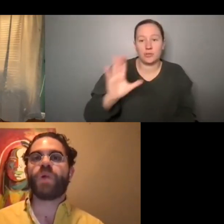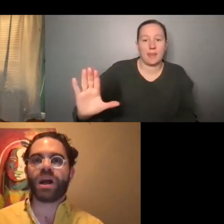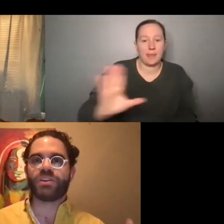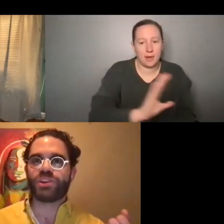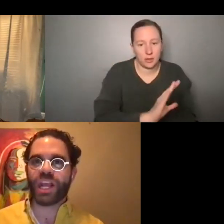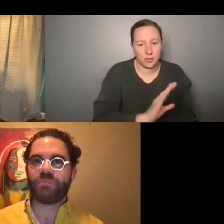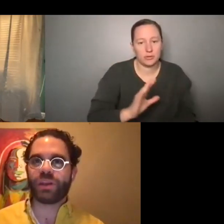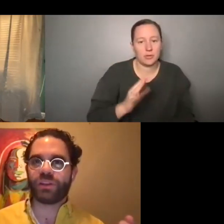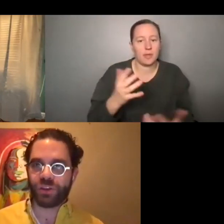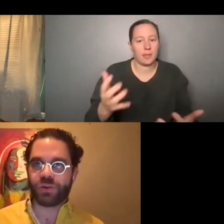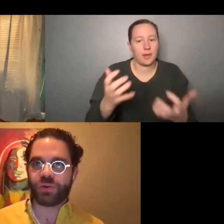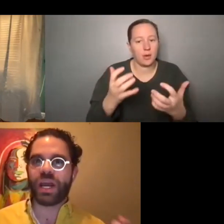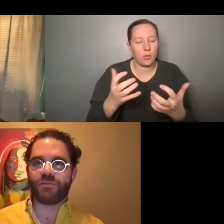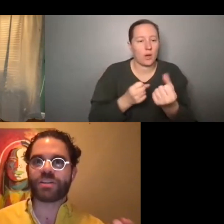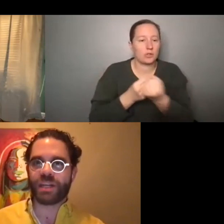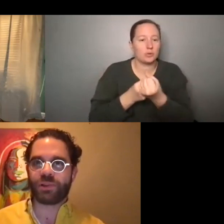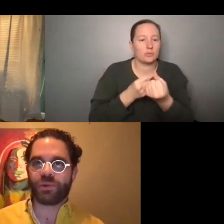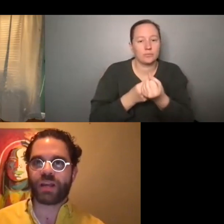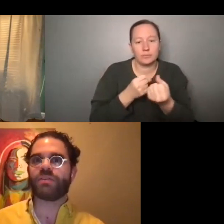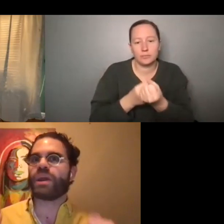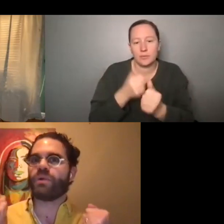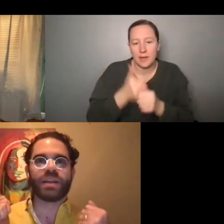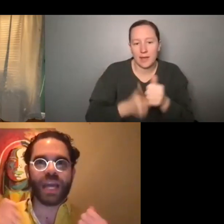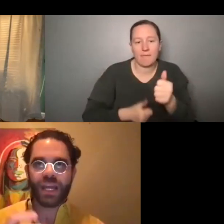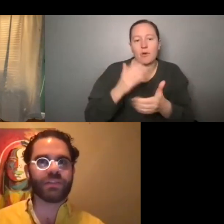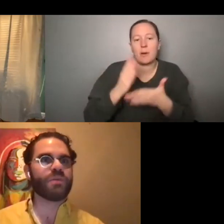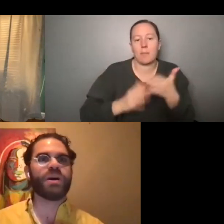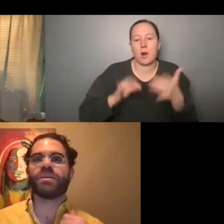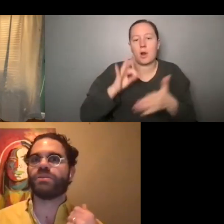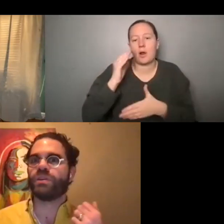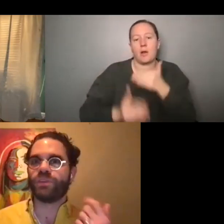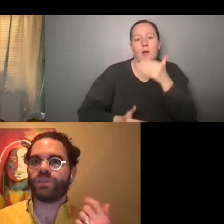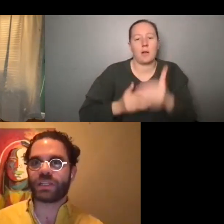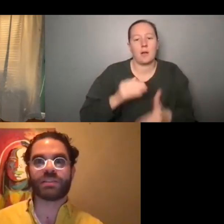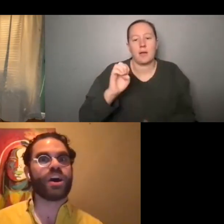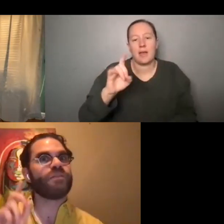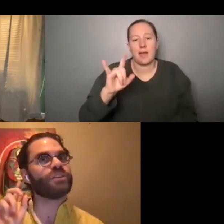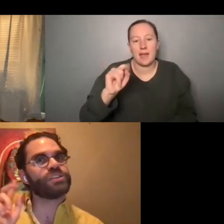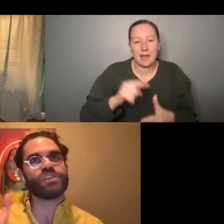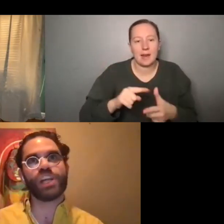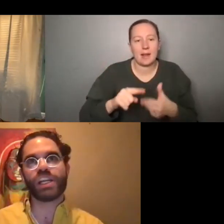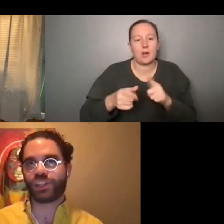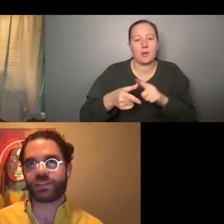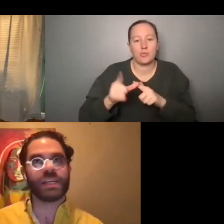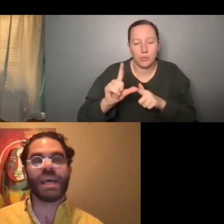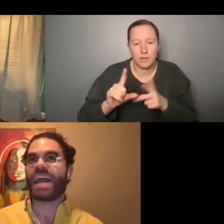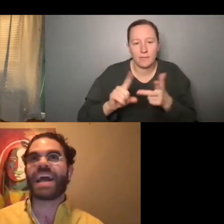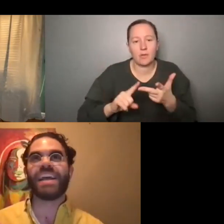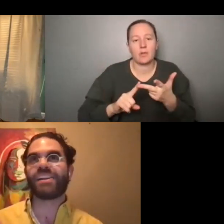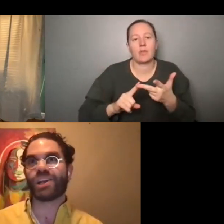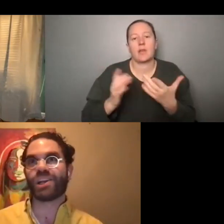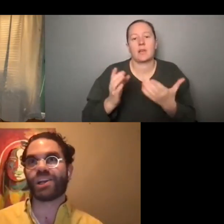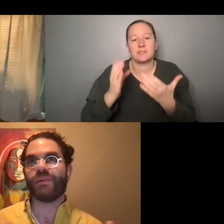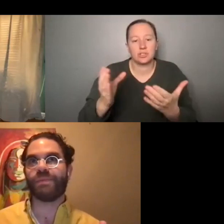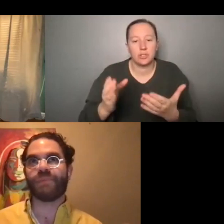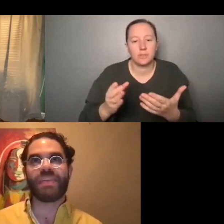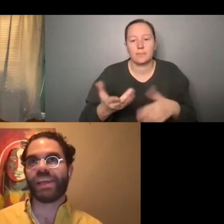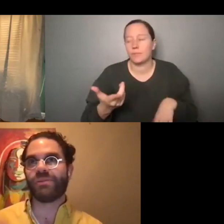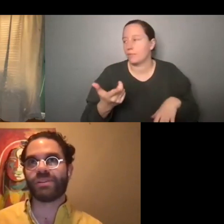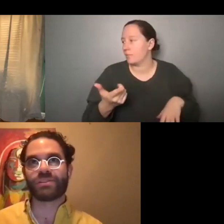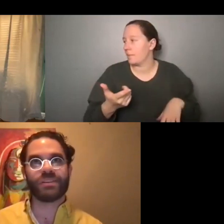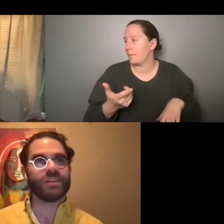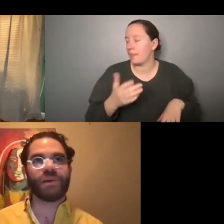then they wanted to champion you every step of way. They wanted to edit. They wanted to review things. They offered their suggestions. And I can't tell you what